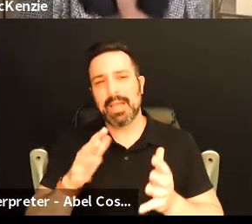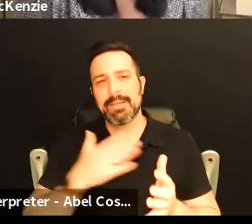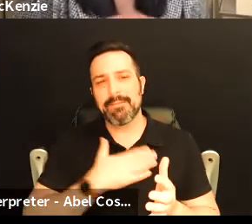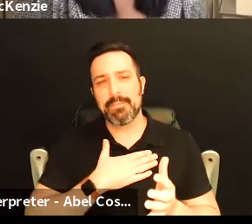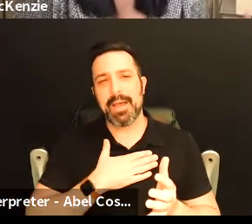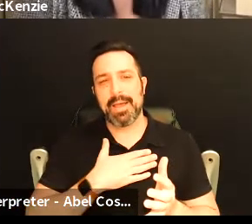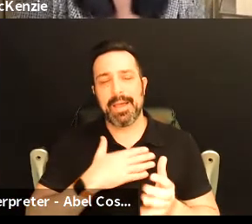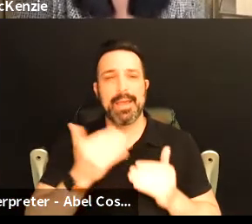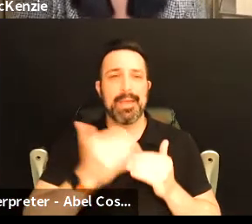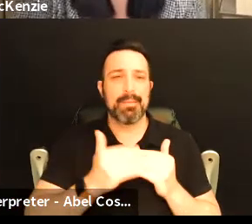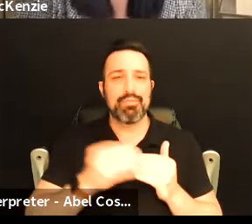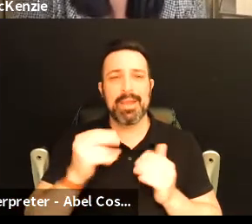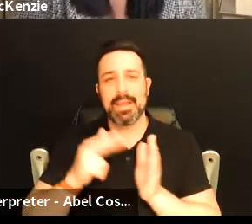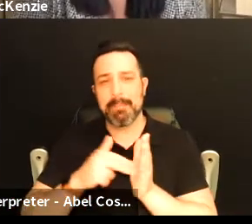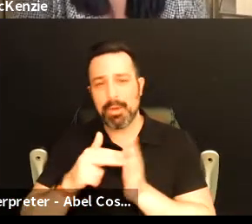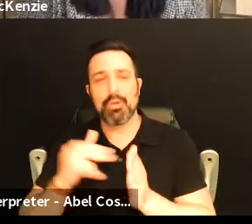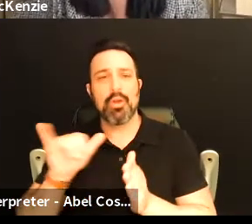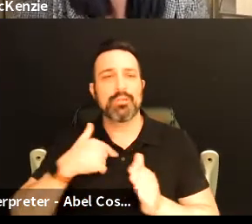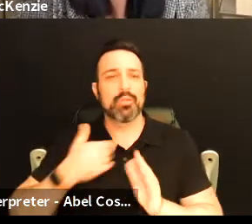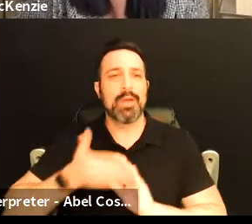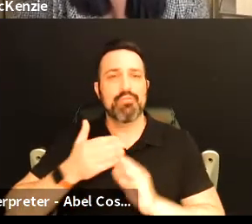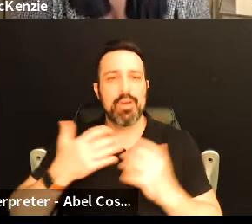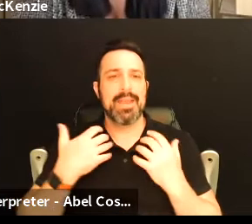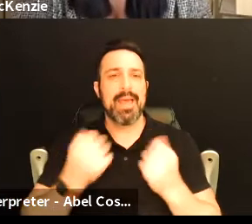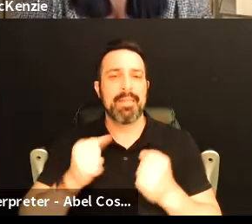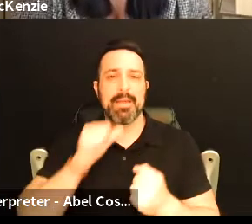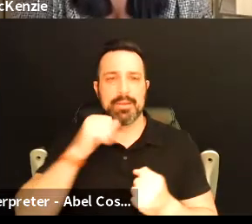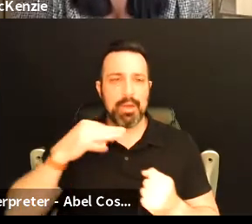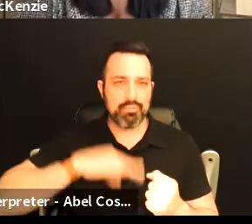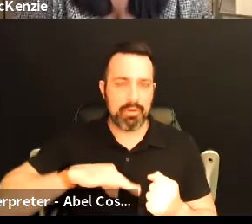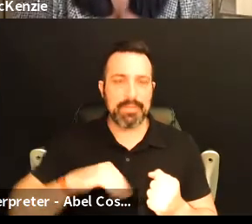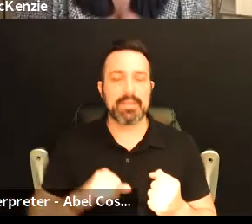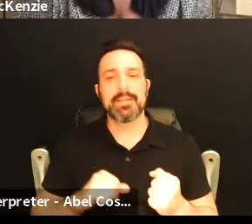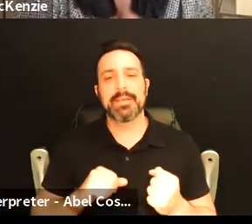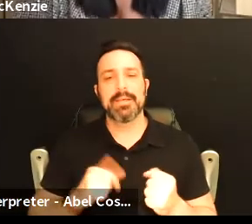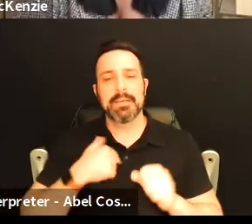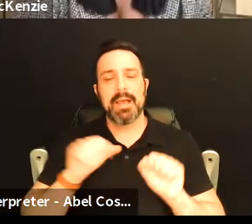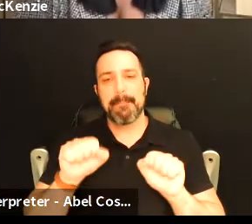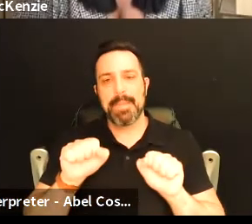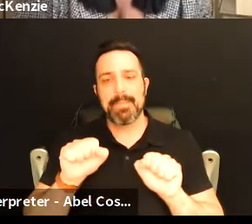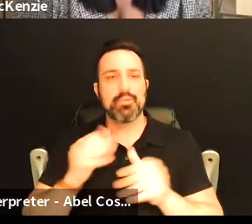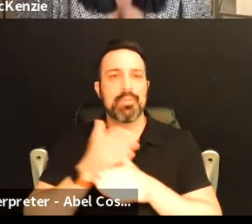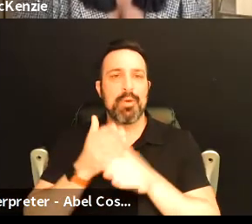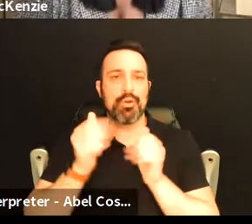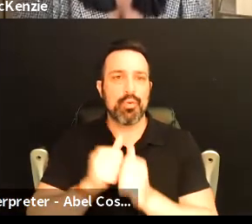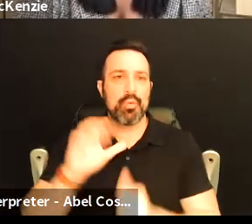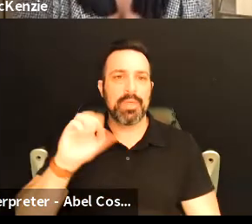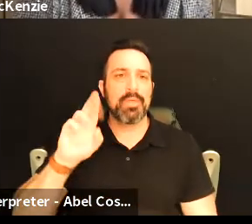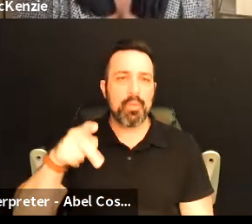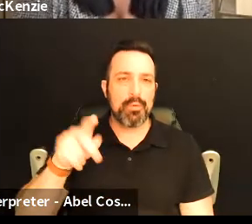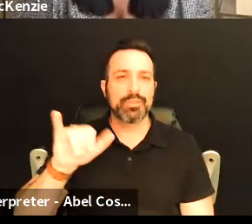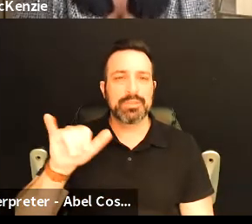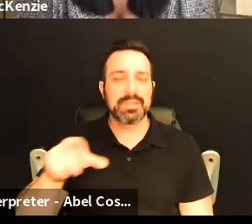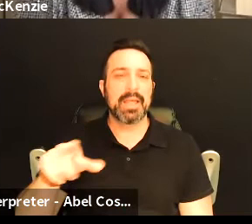bread and butter and then I also run a health and wellness non-profit where I am able to partner with corporations such as